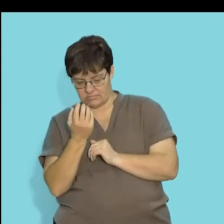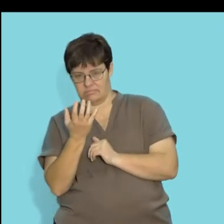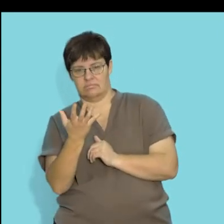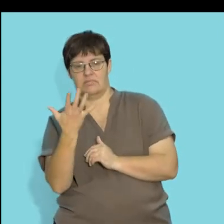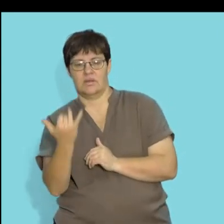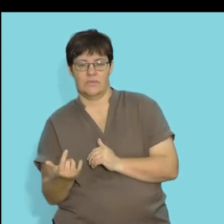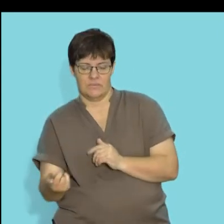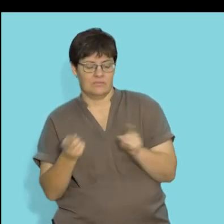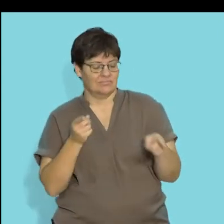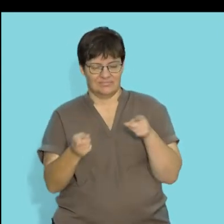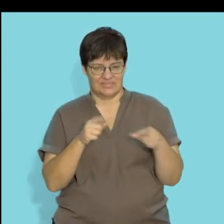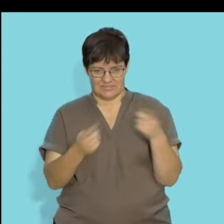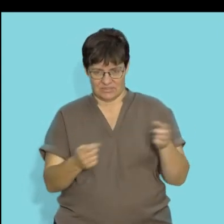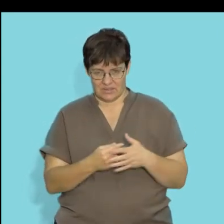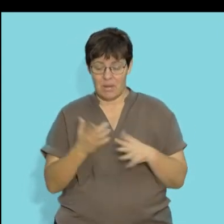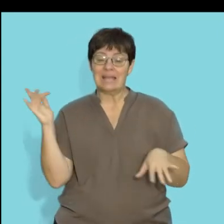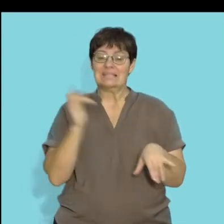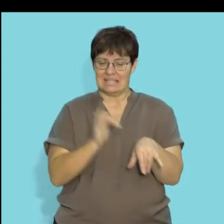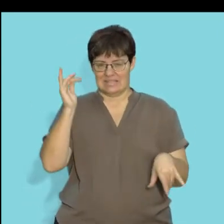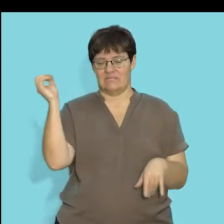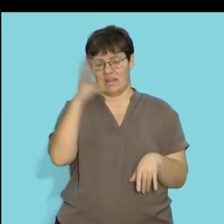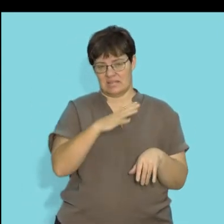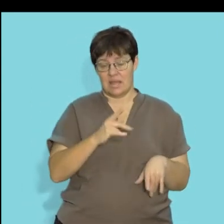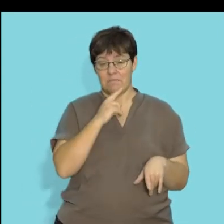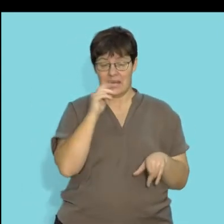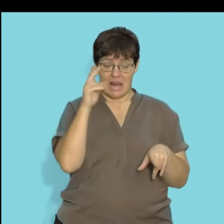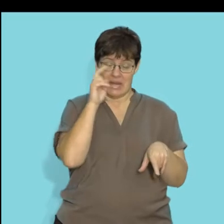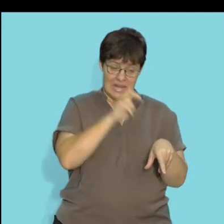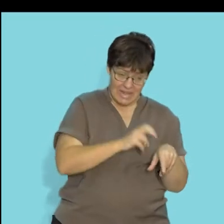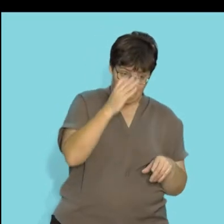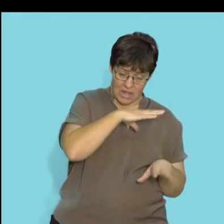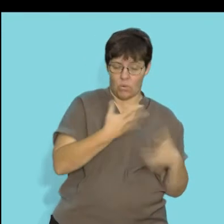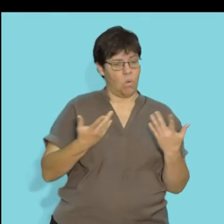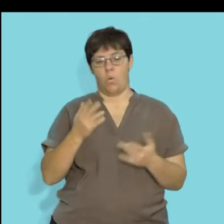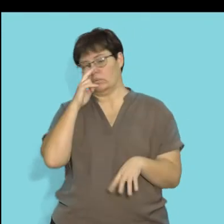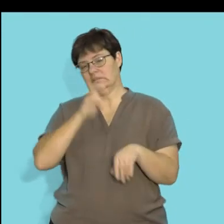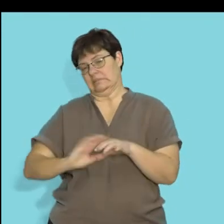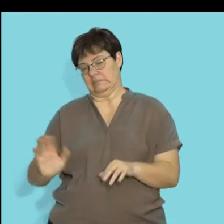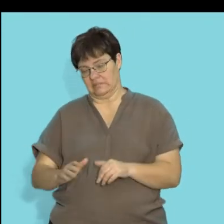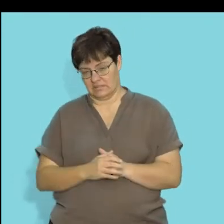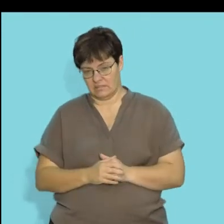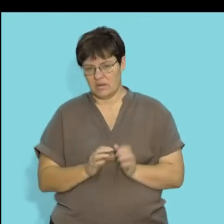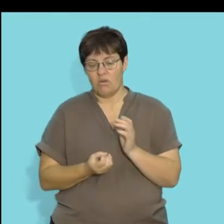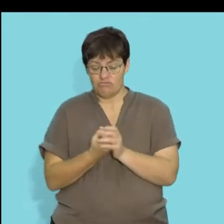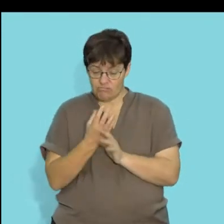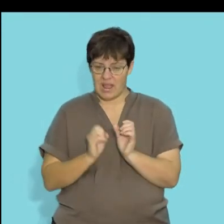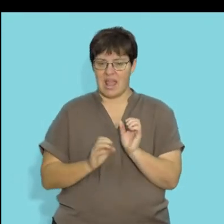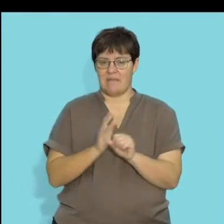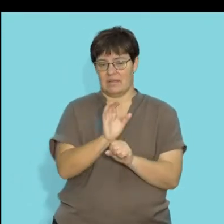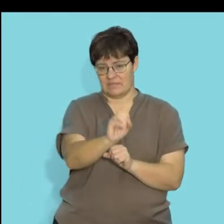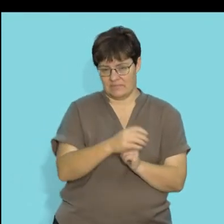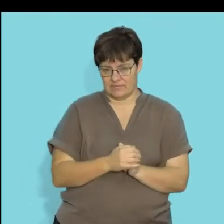decreases. Again, these plants are sensitive to light, and that affects how they grow. The next